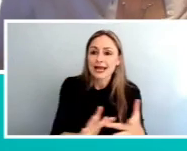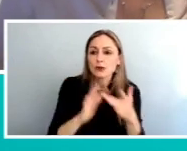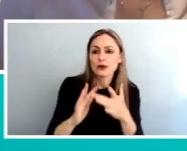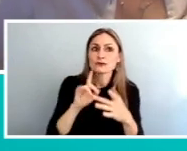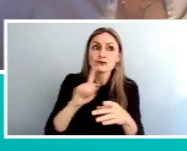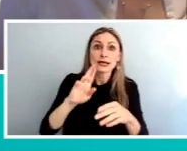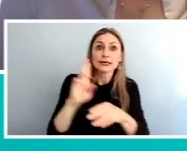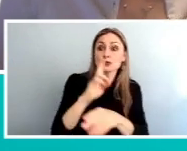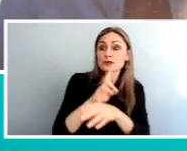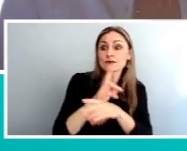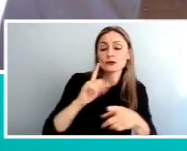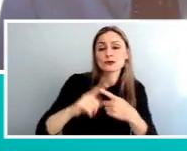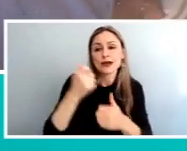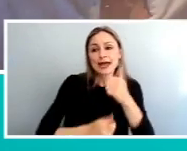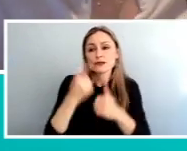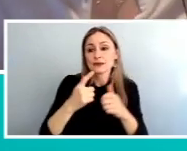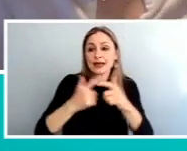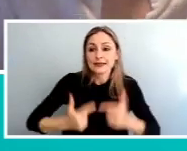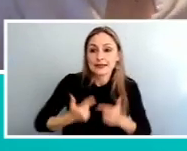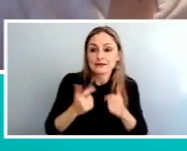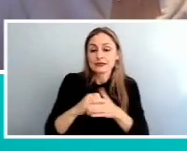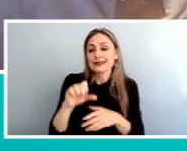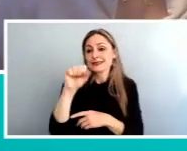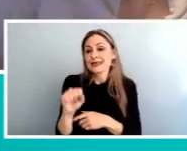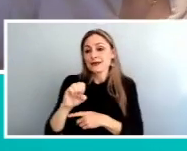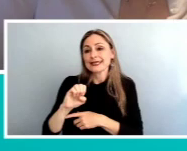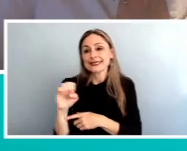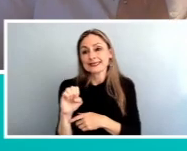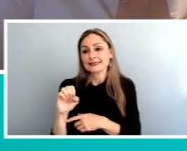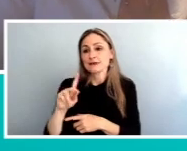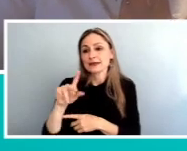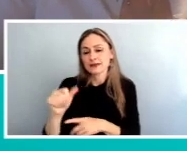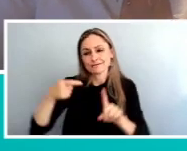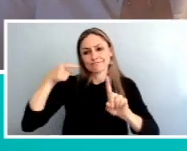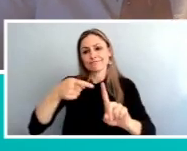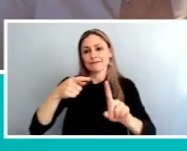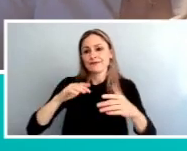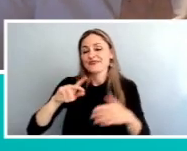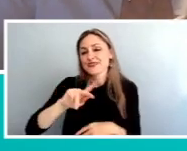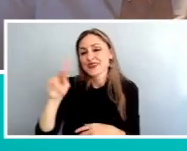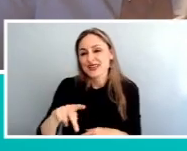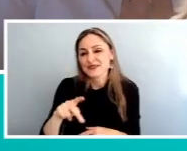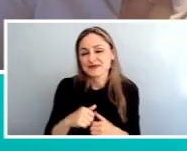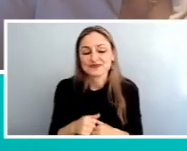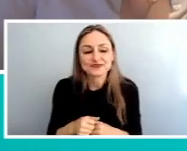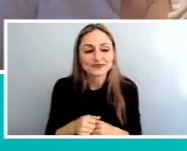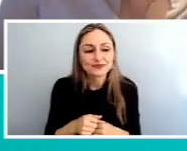possible to everybody that lives in southeast, um, Pennsylvania, and in particular, the city of Philadelphia. So,